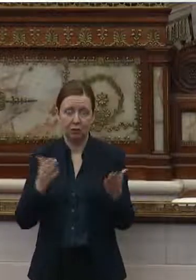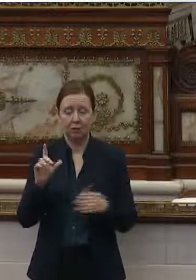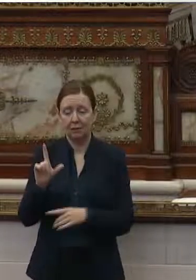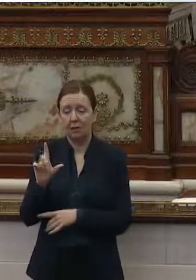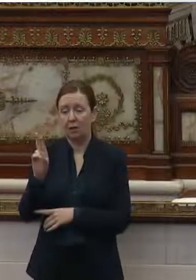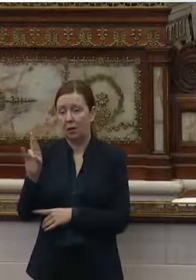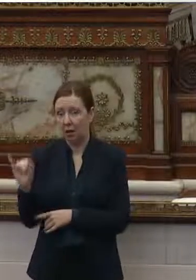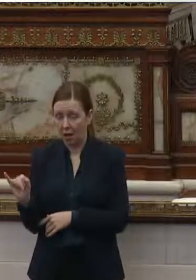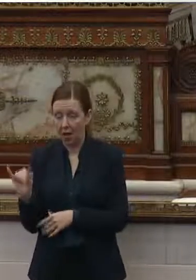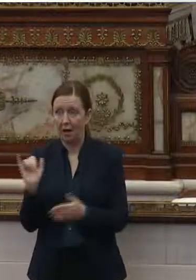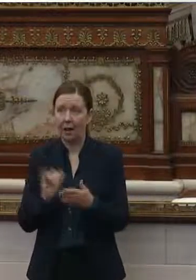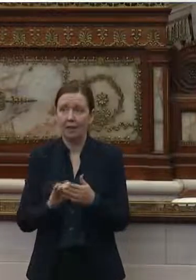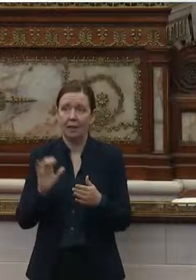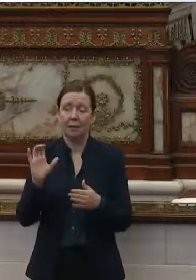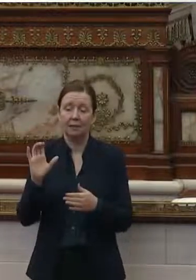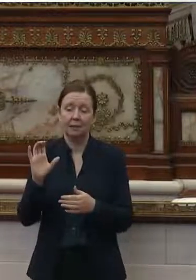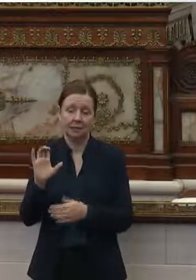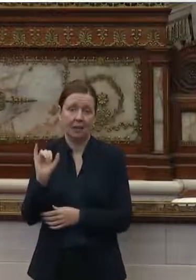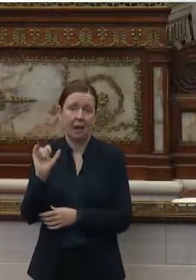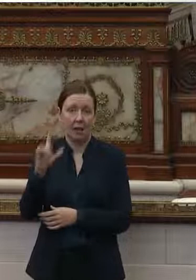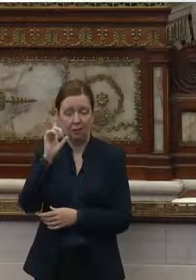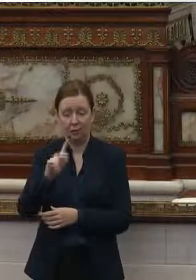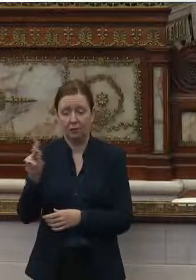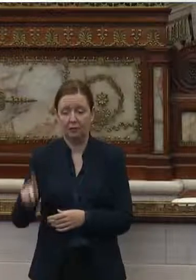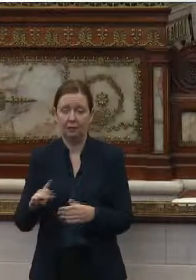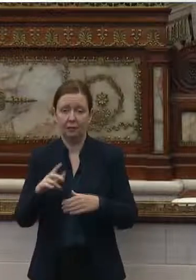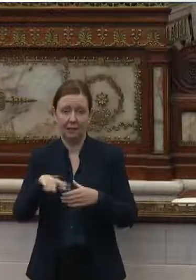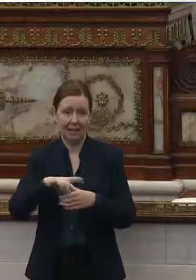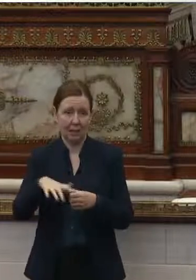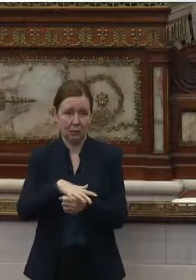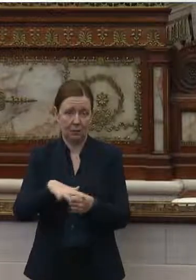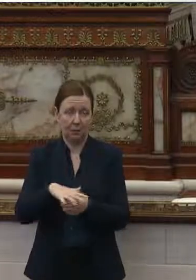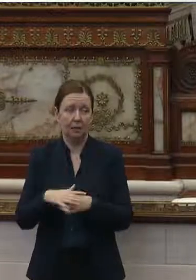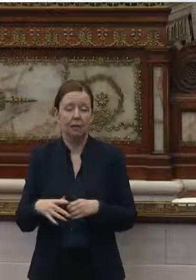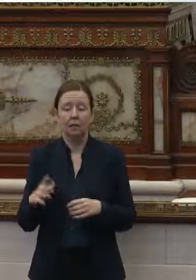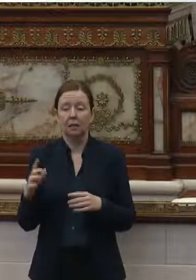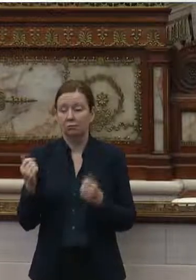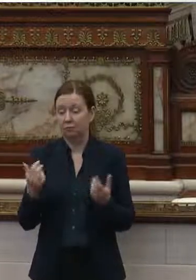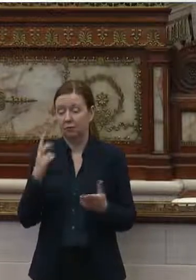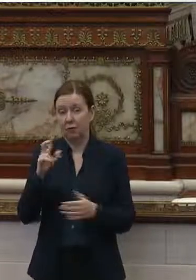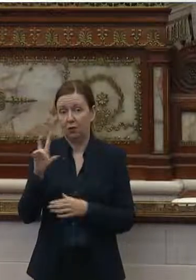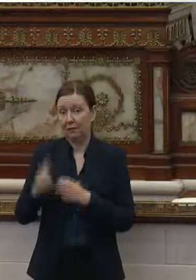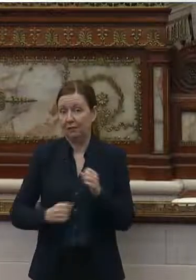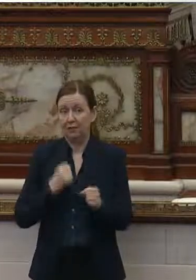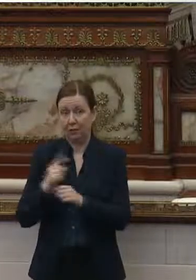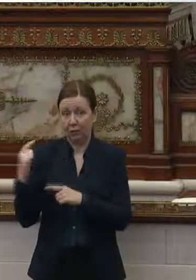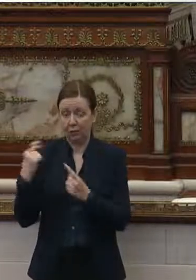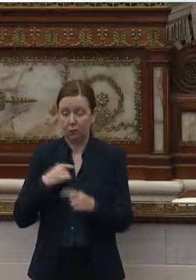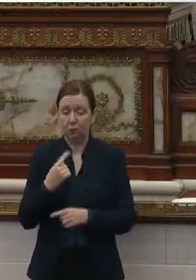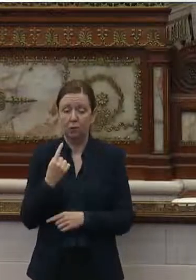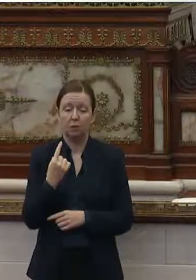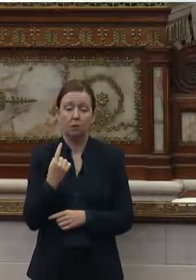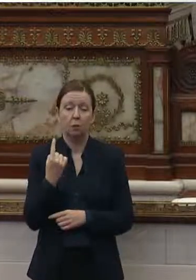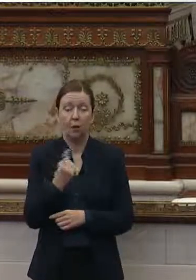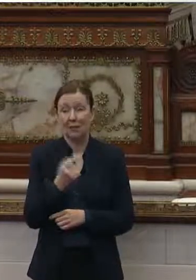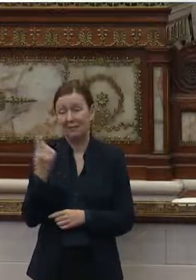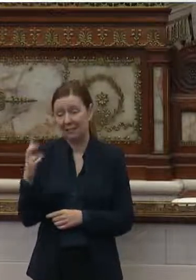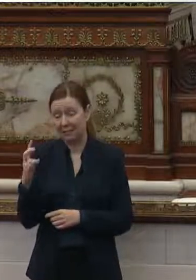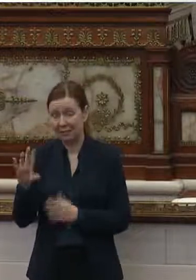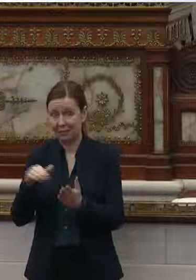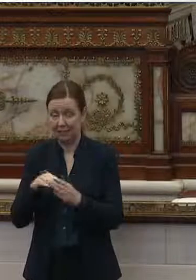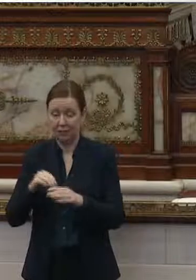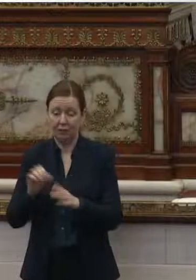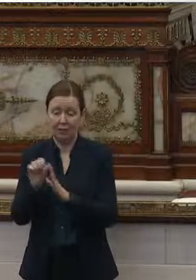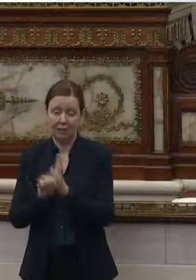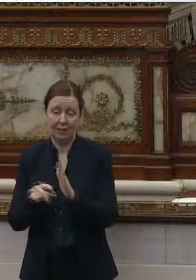Resources. which is the Center of Independent Living for Philadelphia County. It's been around for 37 years. We're one of 17 centers in the state of